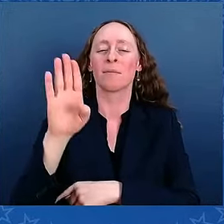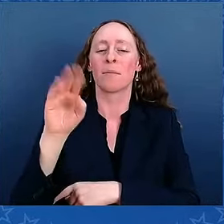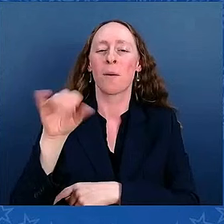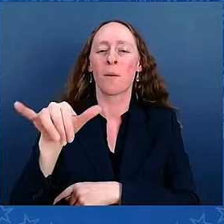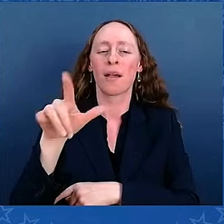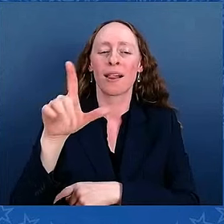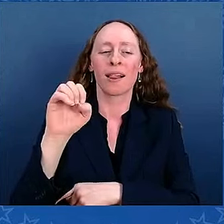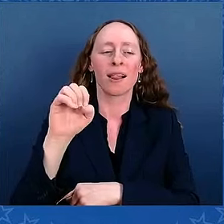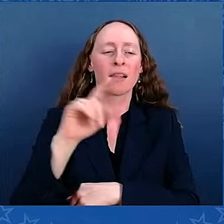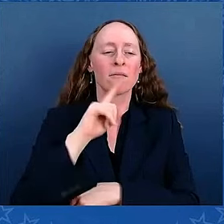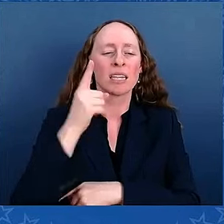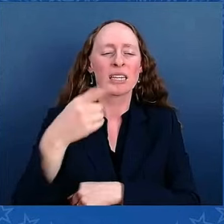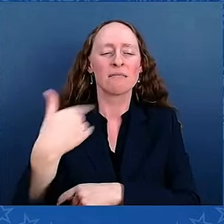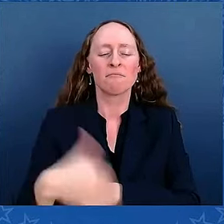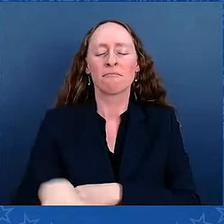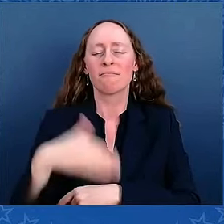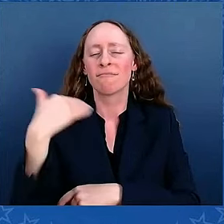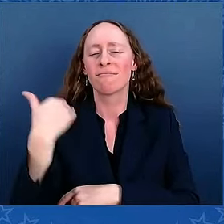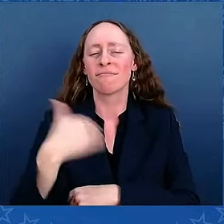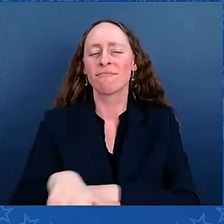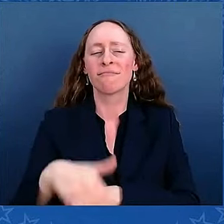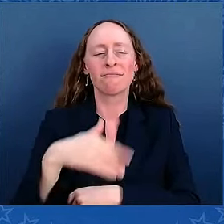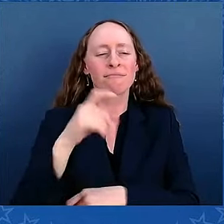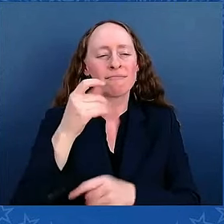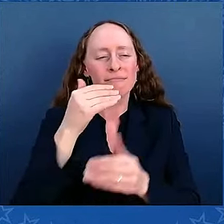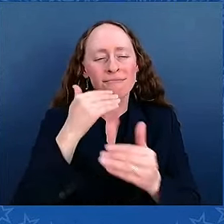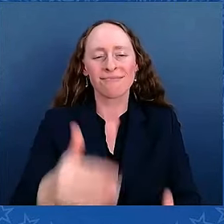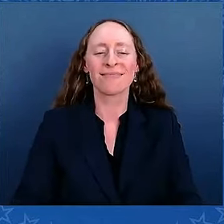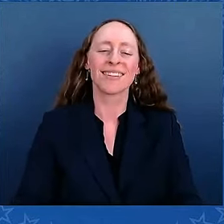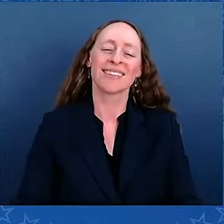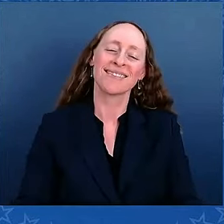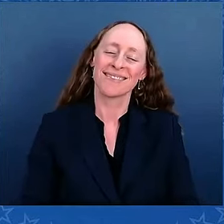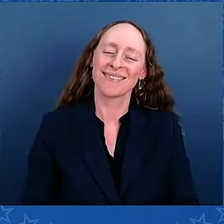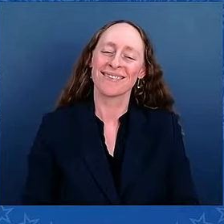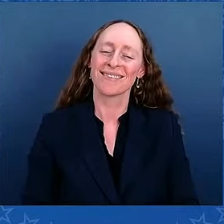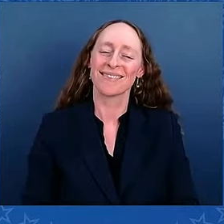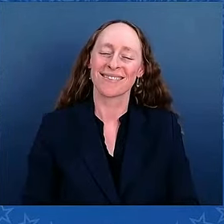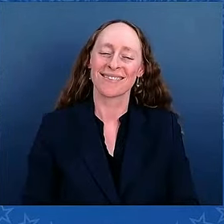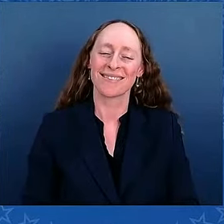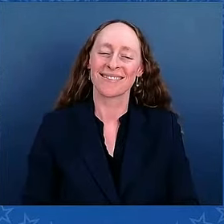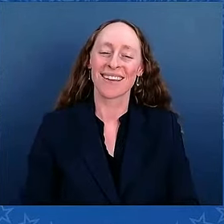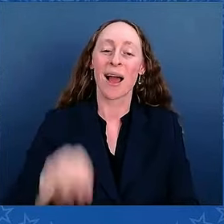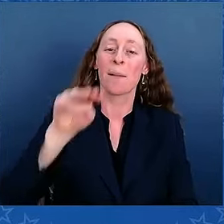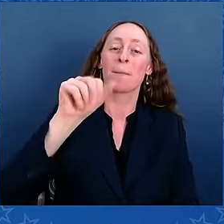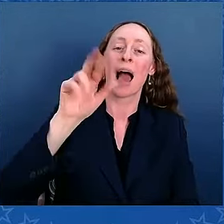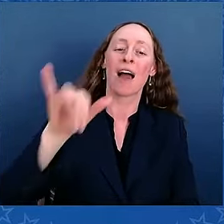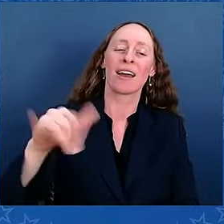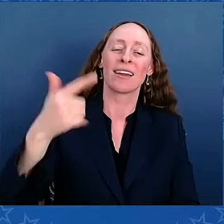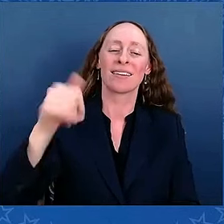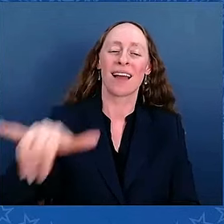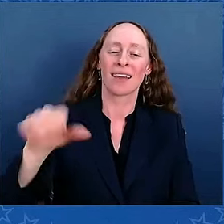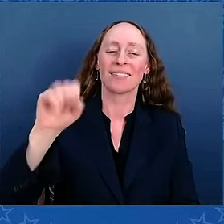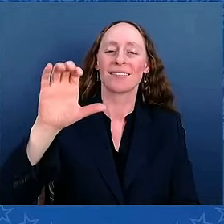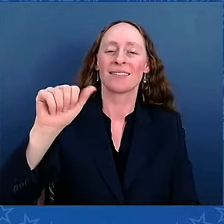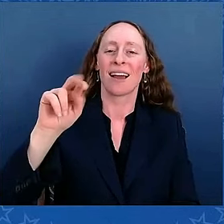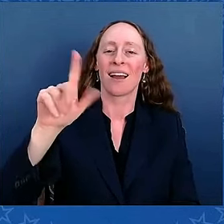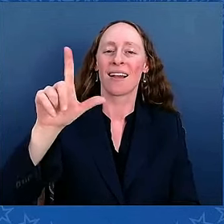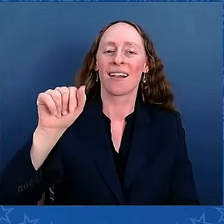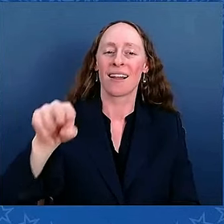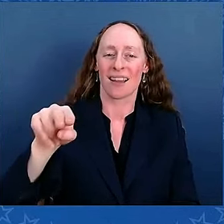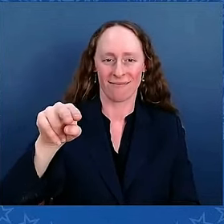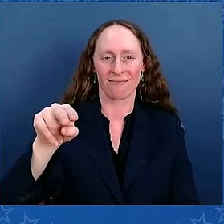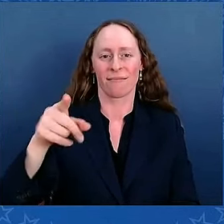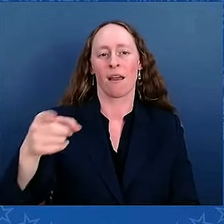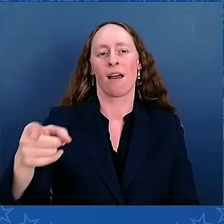And Mary Gay Scanlon. I tell you, I think I hurt a reputation because, you know what? I